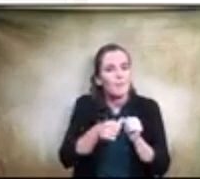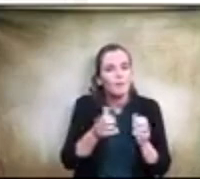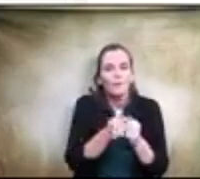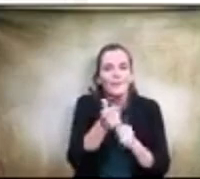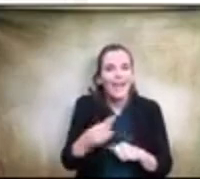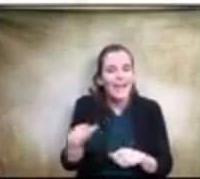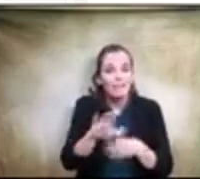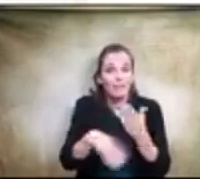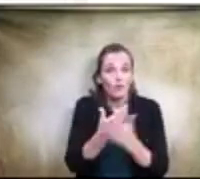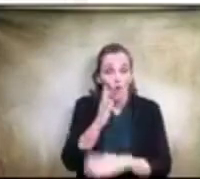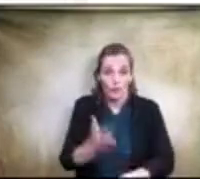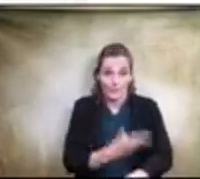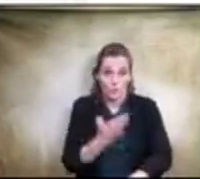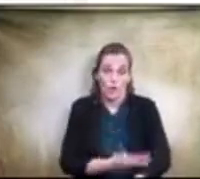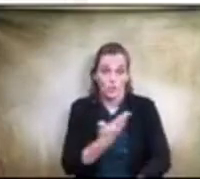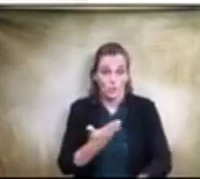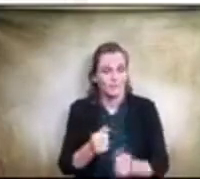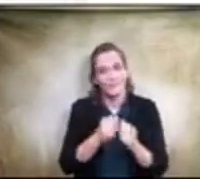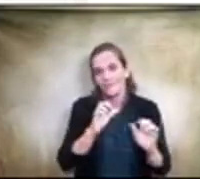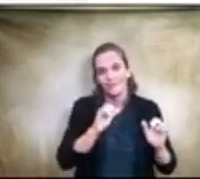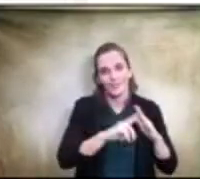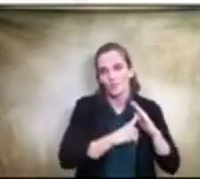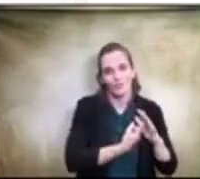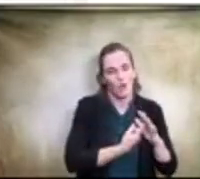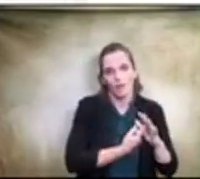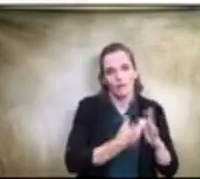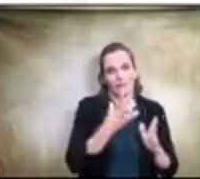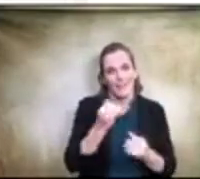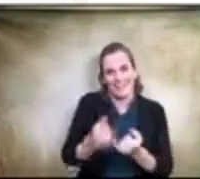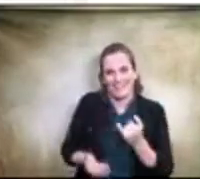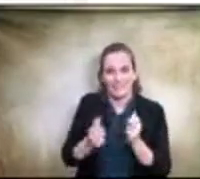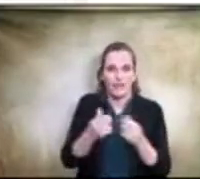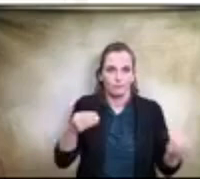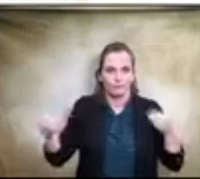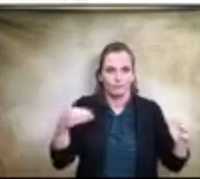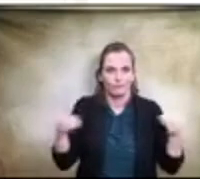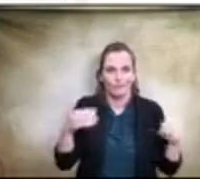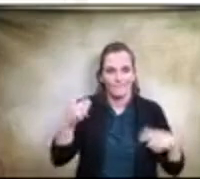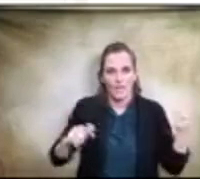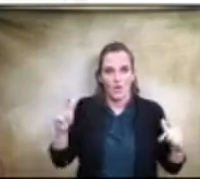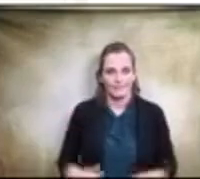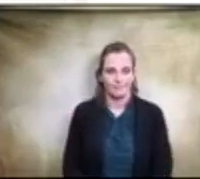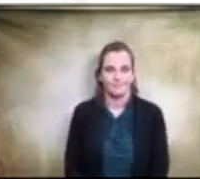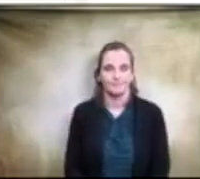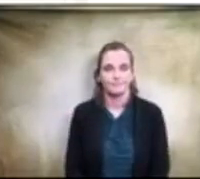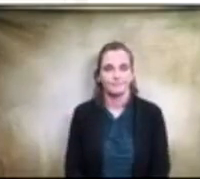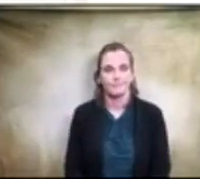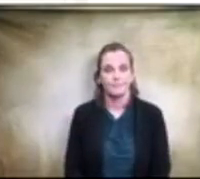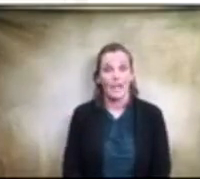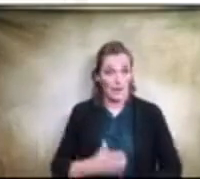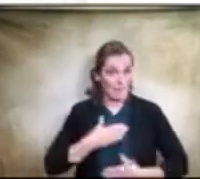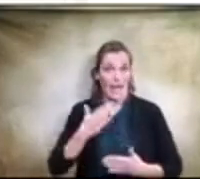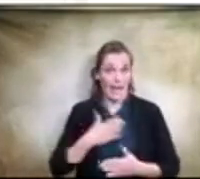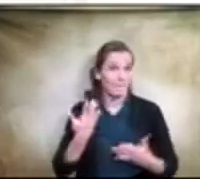those start and end times can vary. So I can, I'm happy to run through the